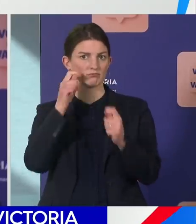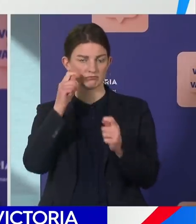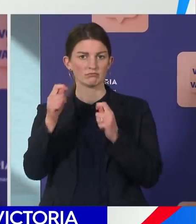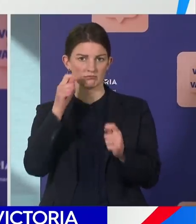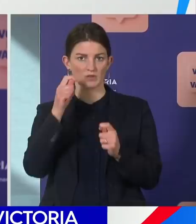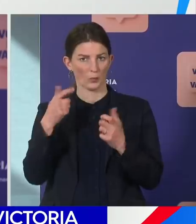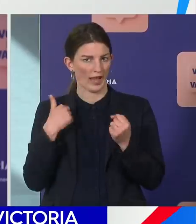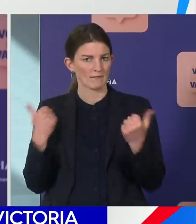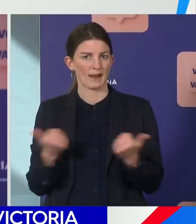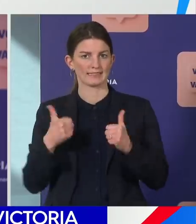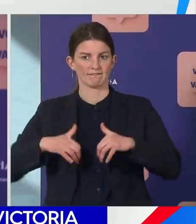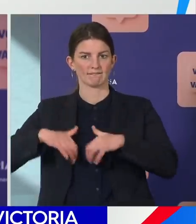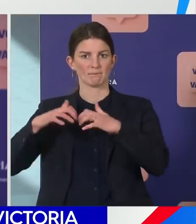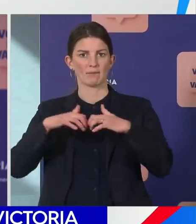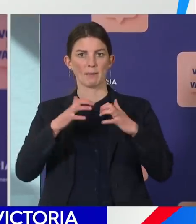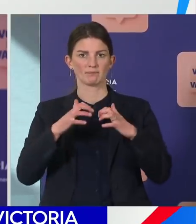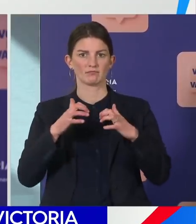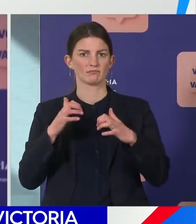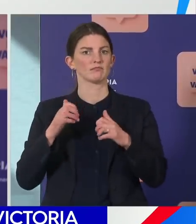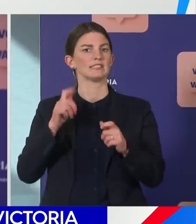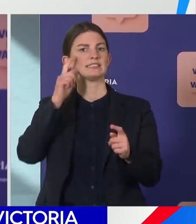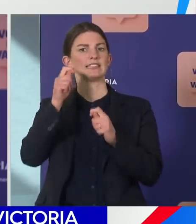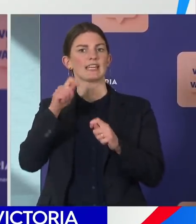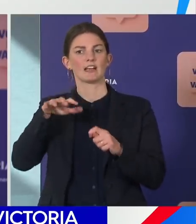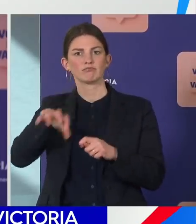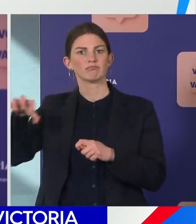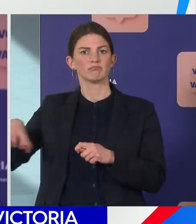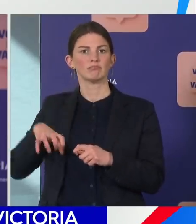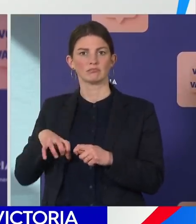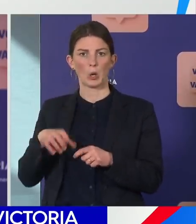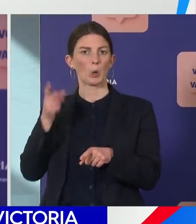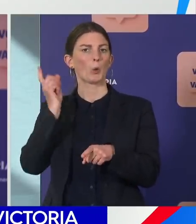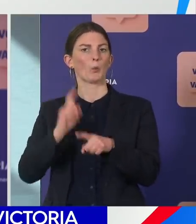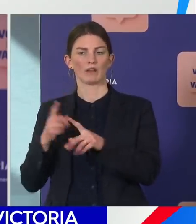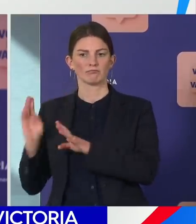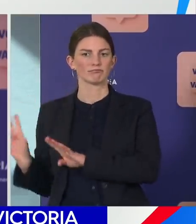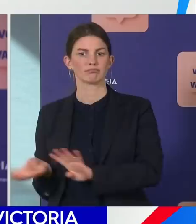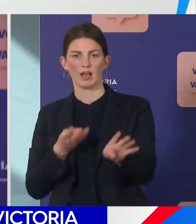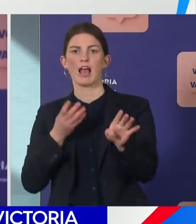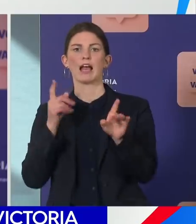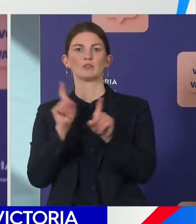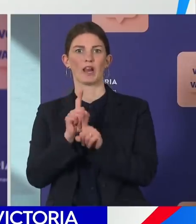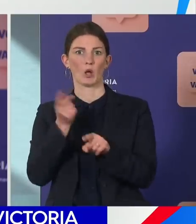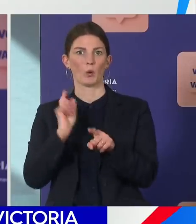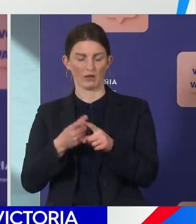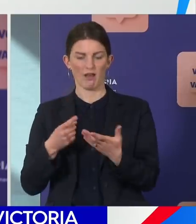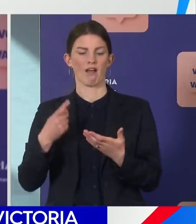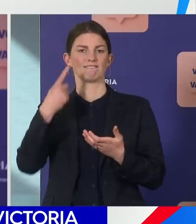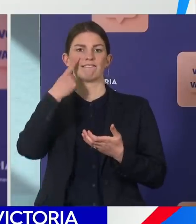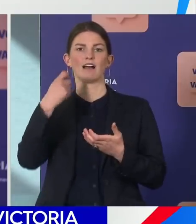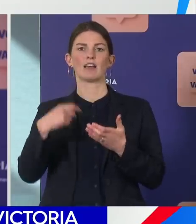the turnaround time is very quick. We're well into the 90 percents for getting returns within